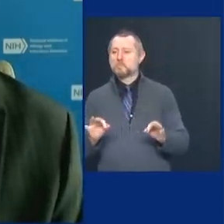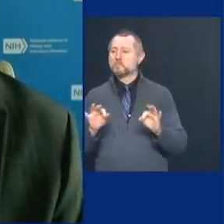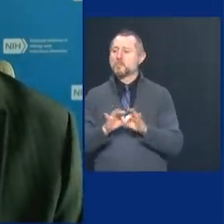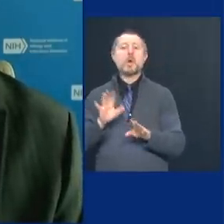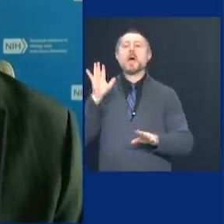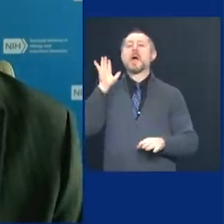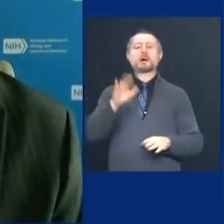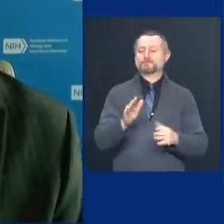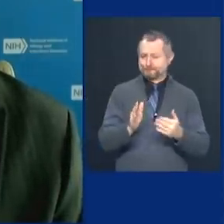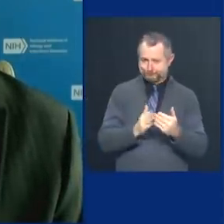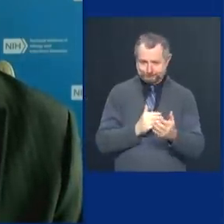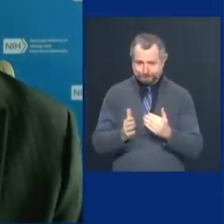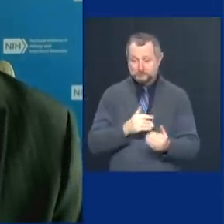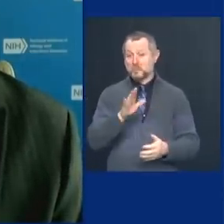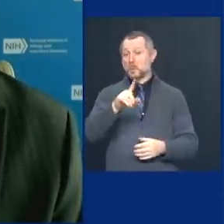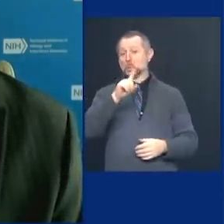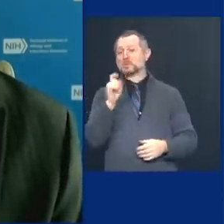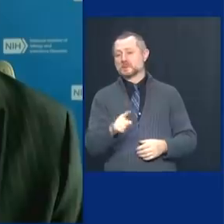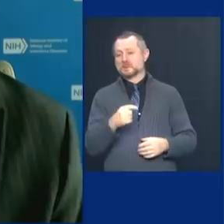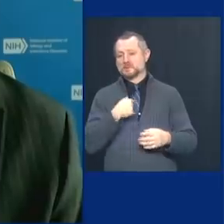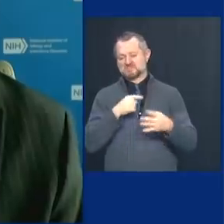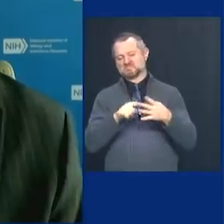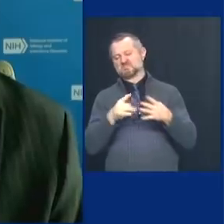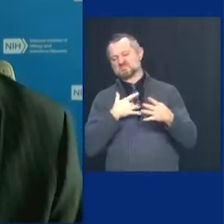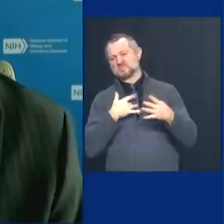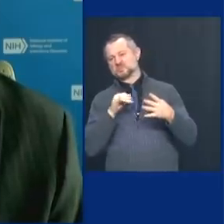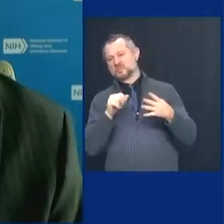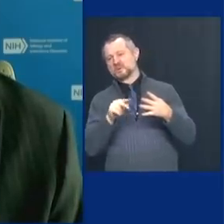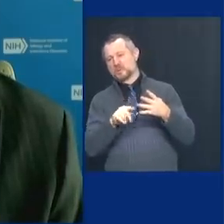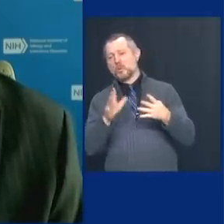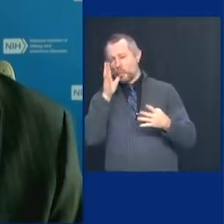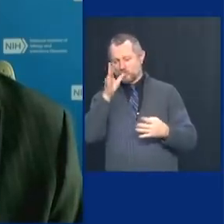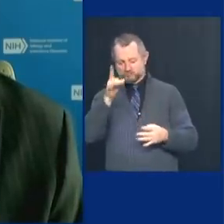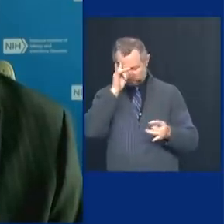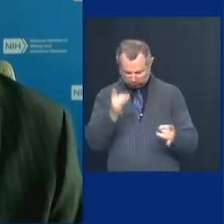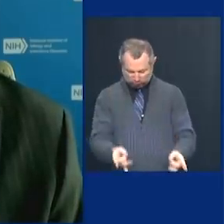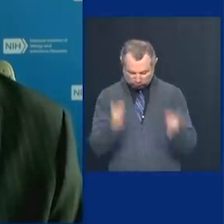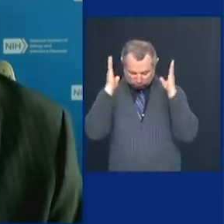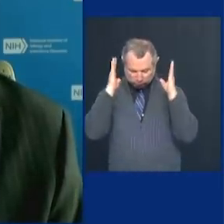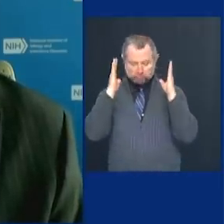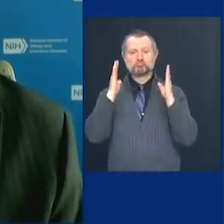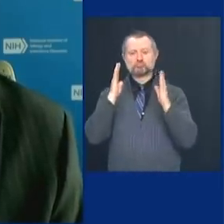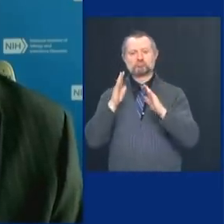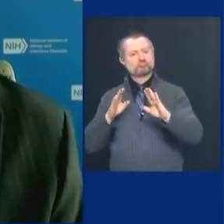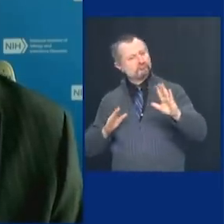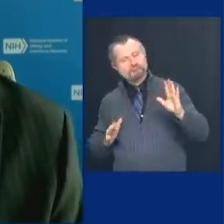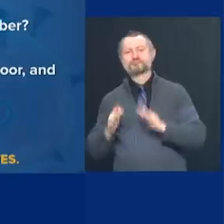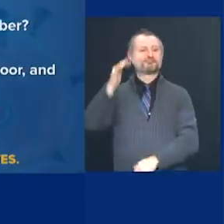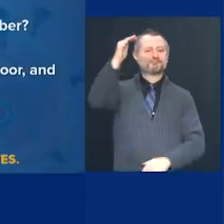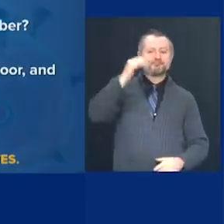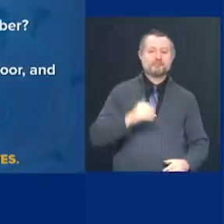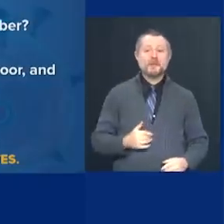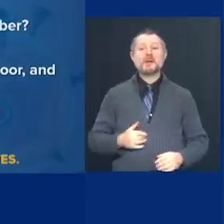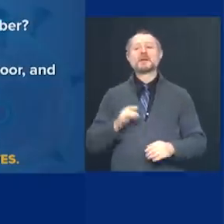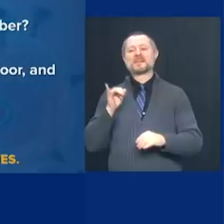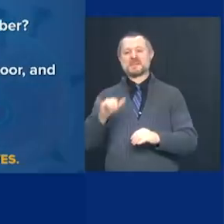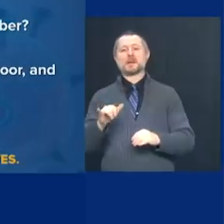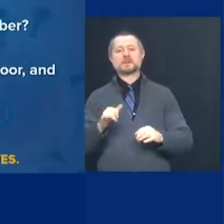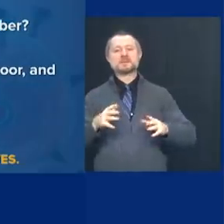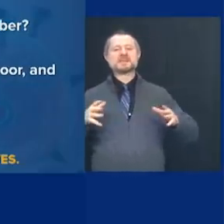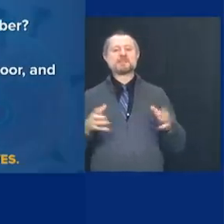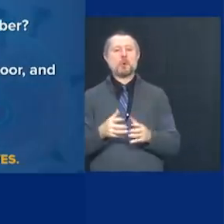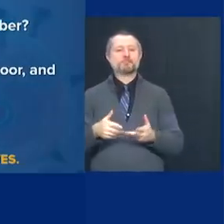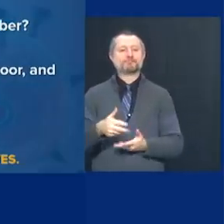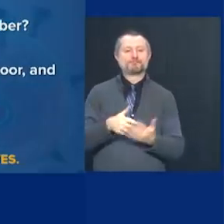your first question, mid-January is probably going to be the bad time. The small spread, family spread,